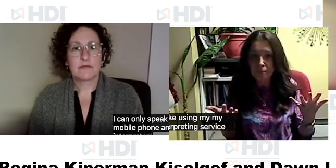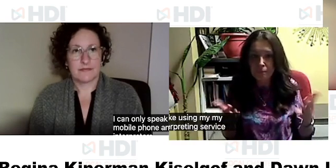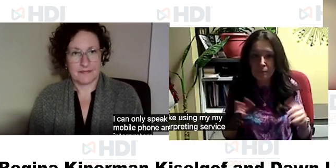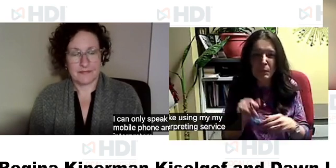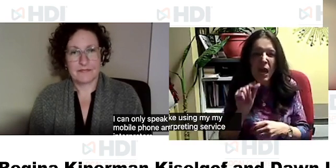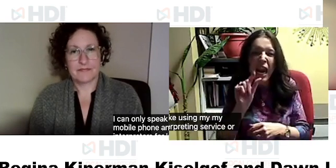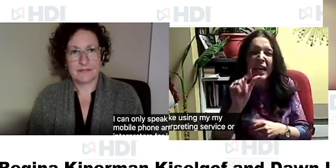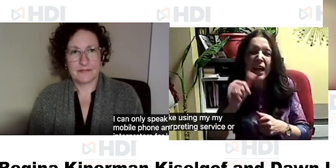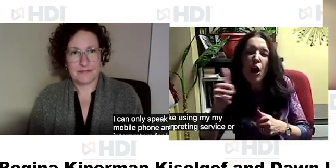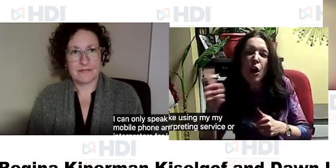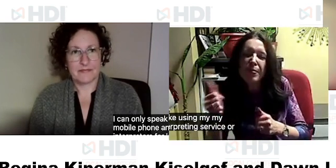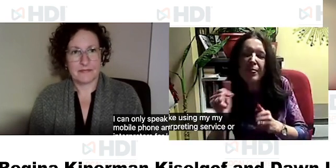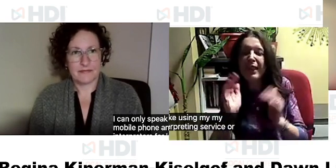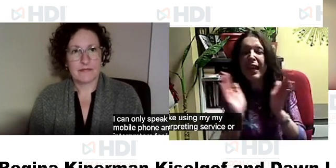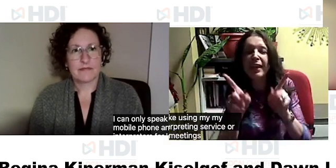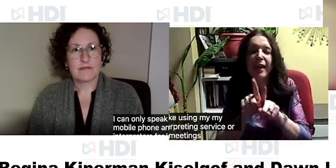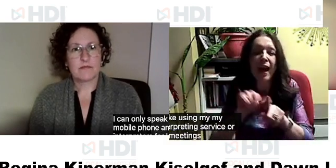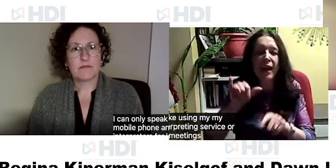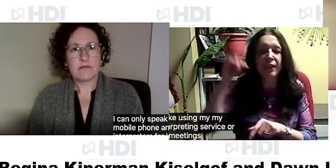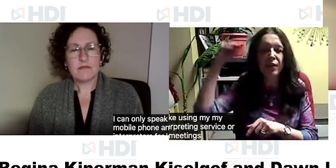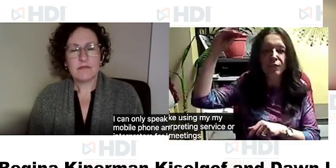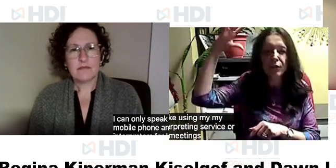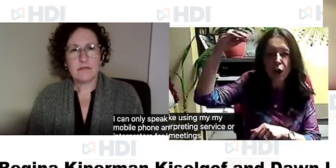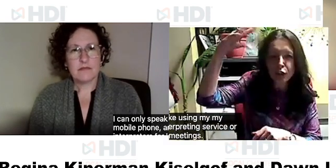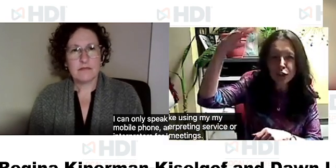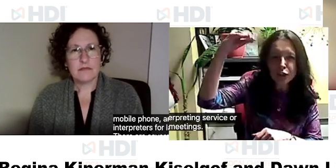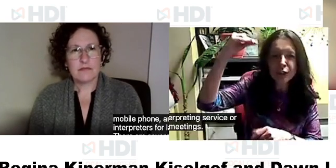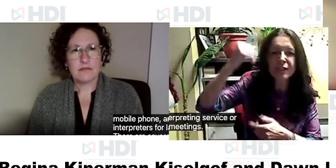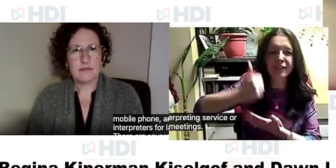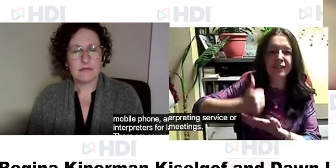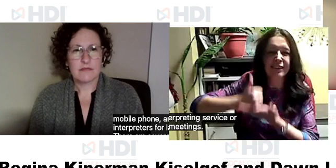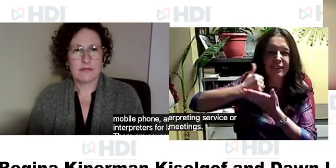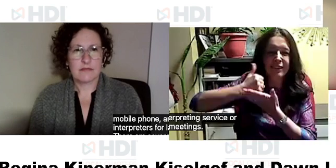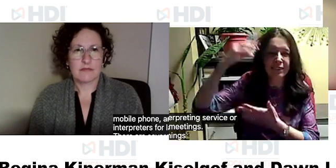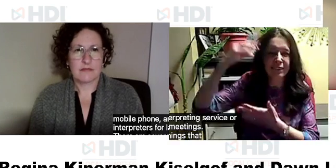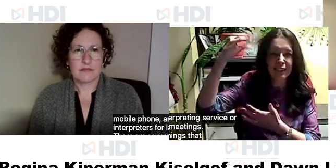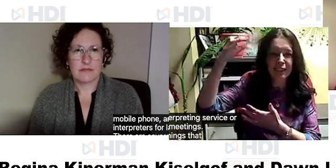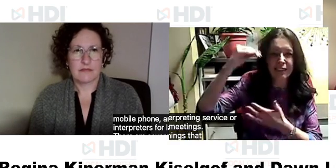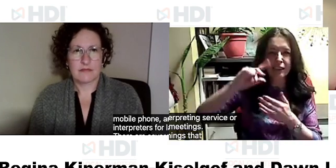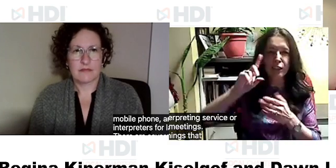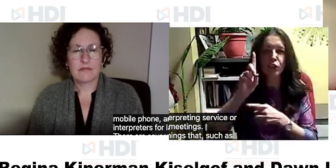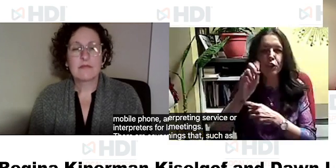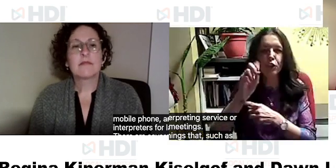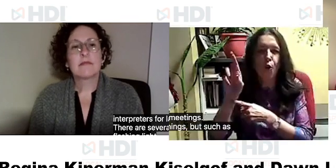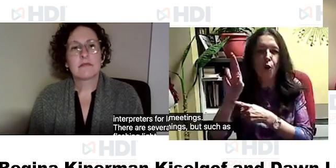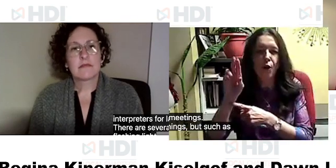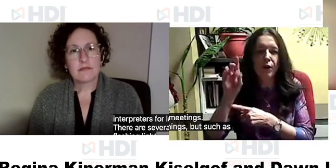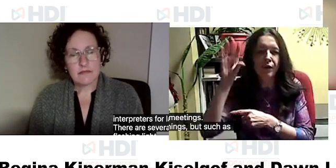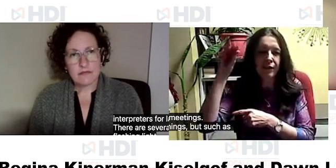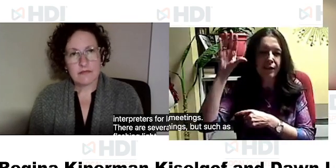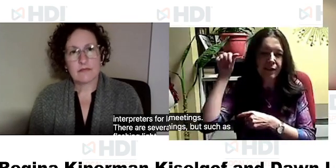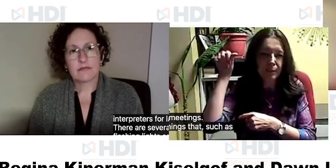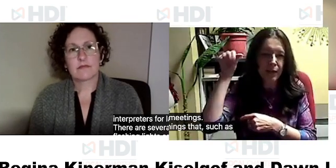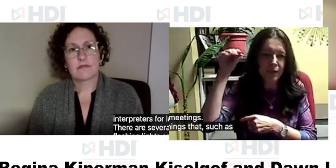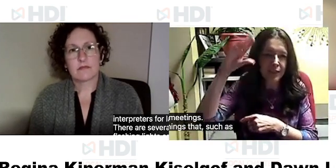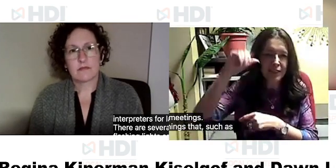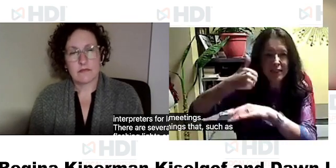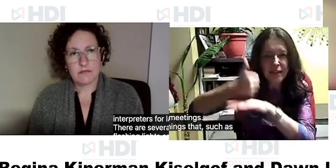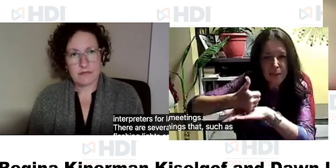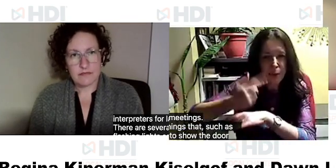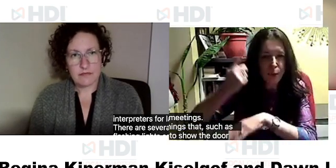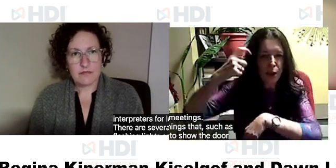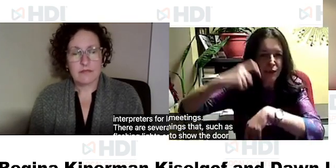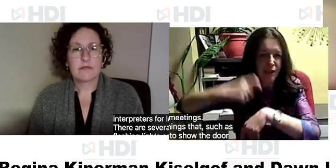larger to style meetings there are several other little things like such as flashing lights or strobing lights to show the